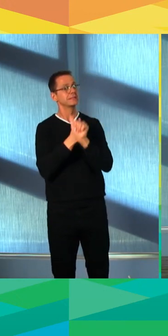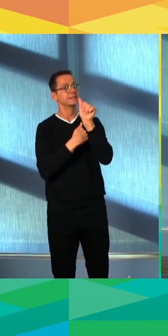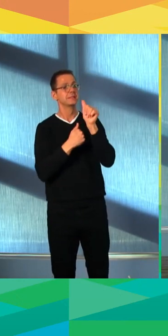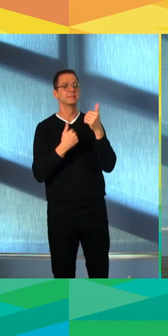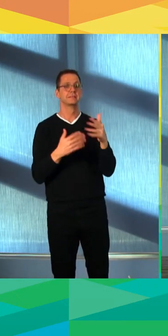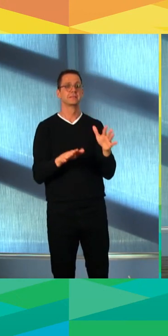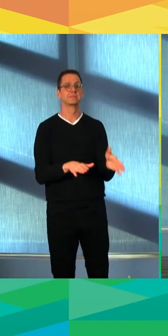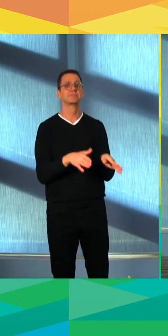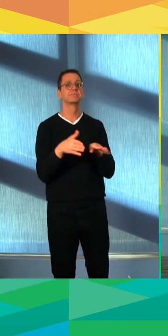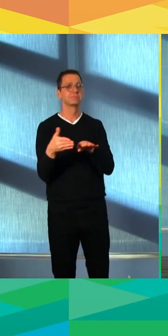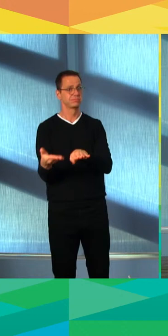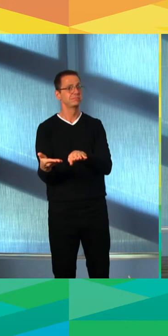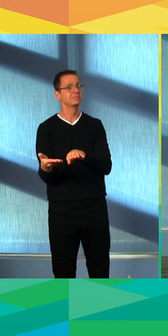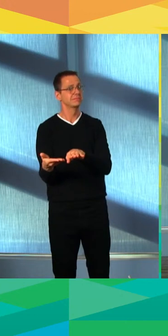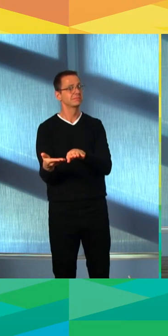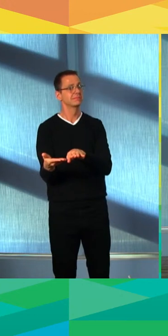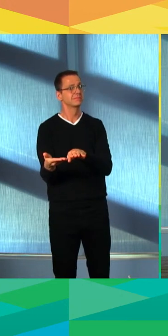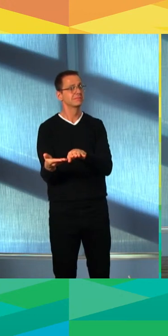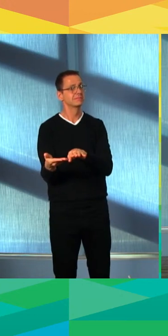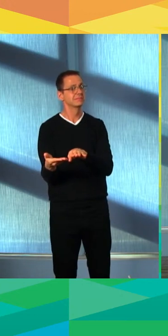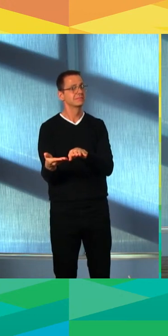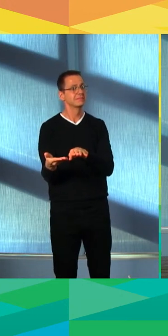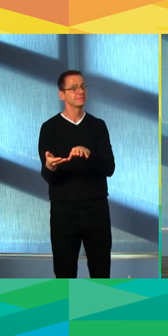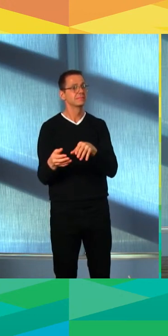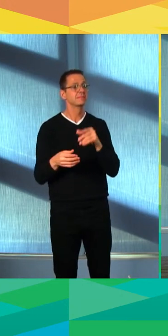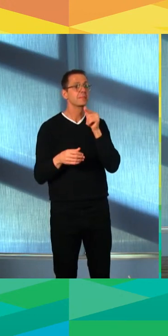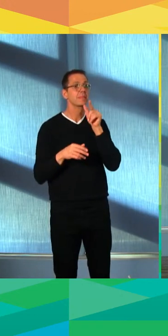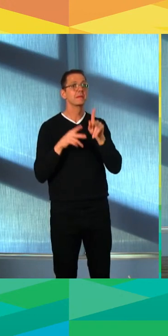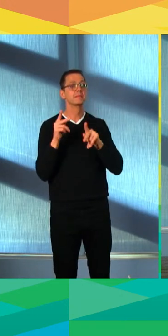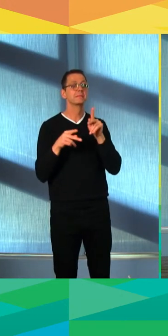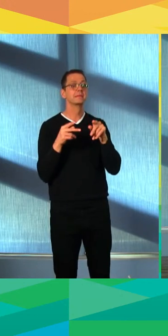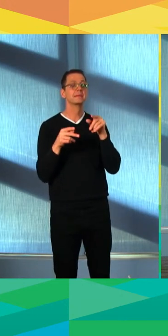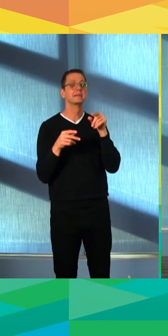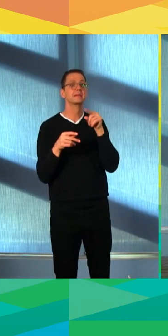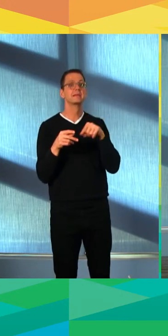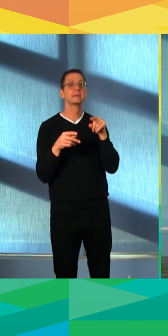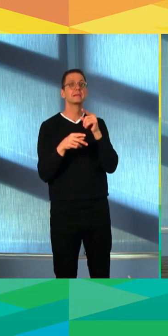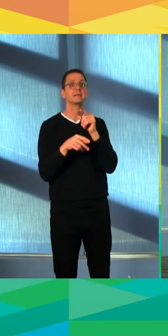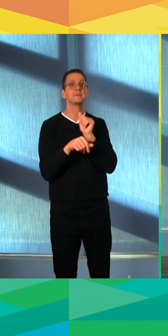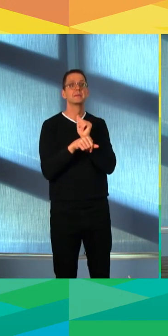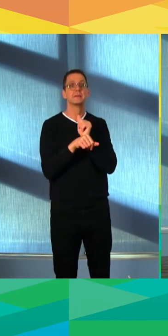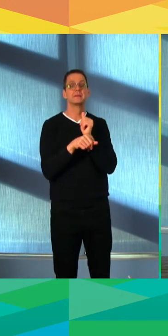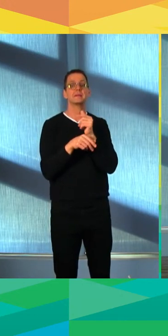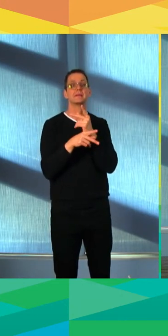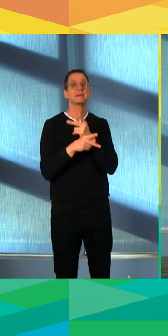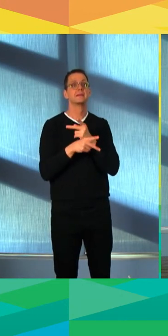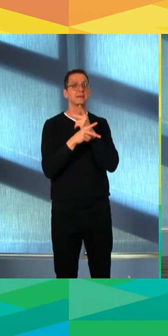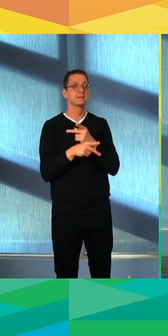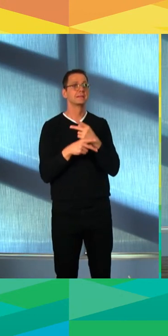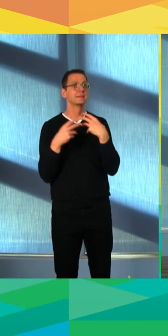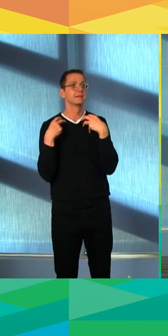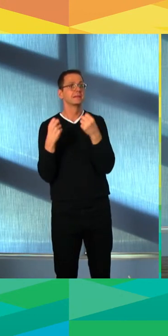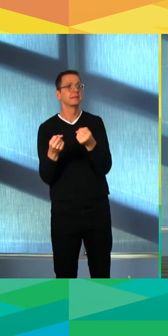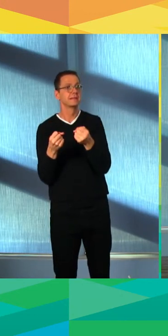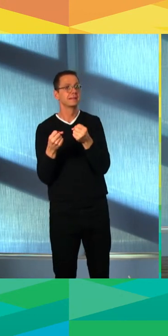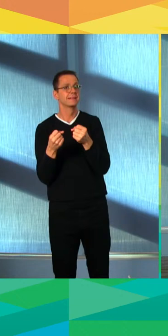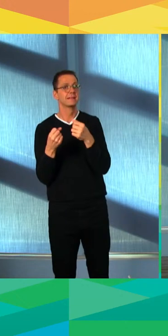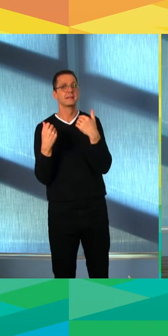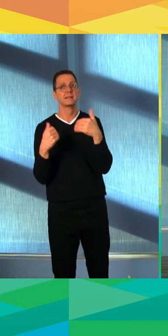for more than a year, have dealt with mass casualty trauma